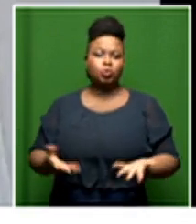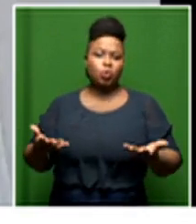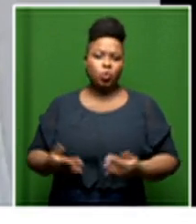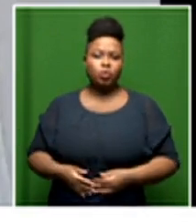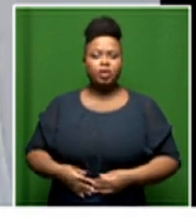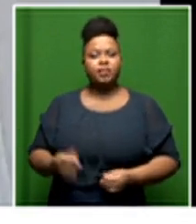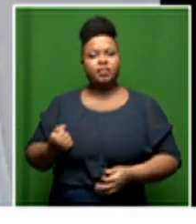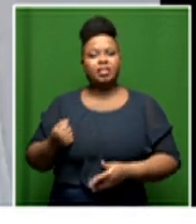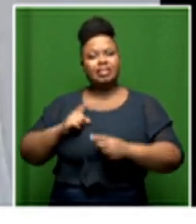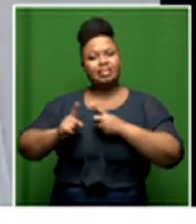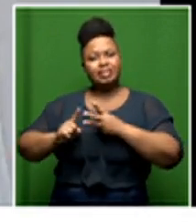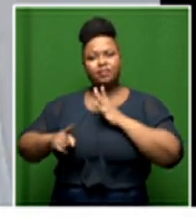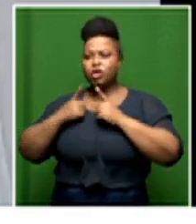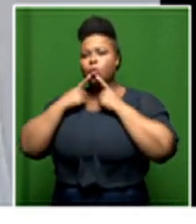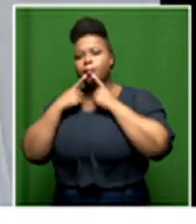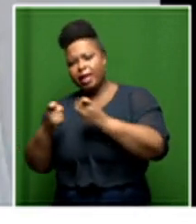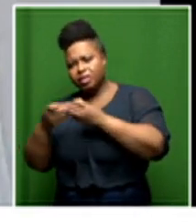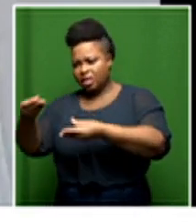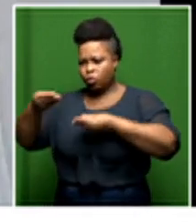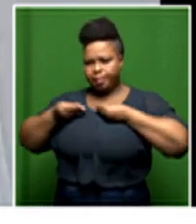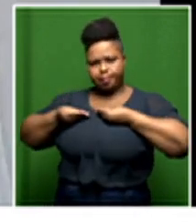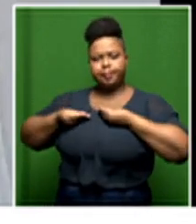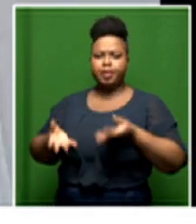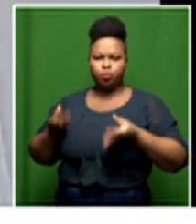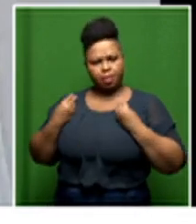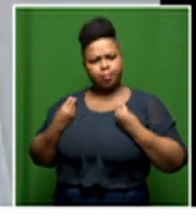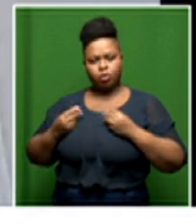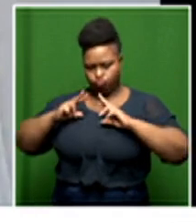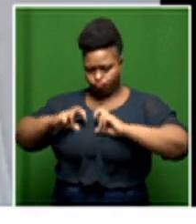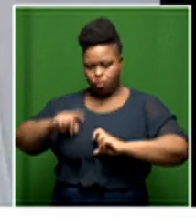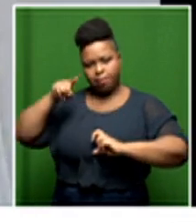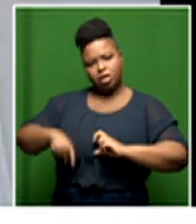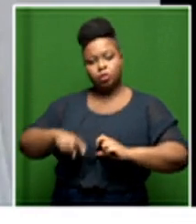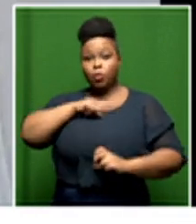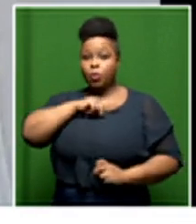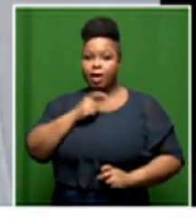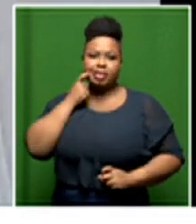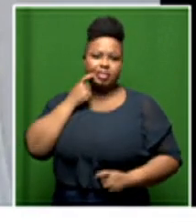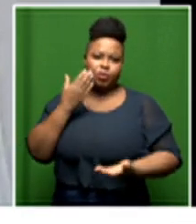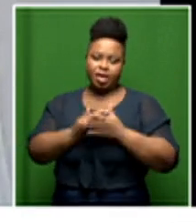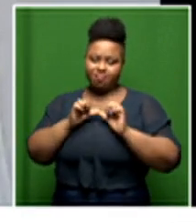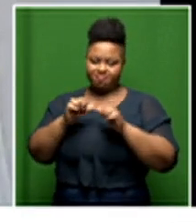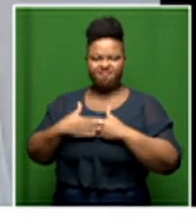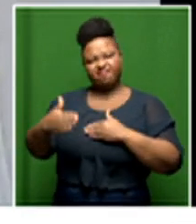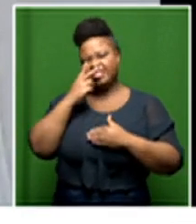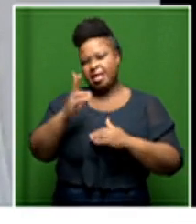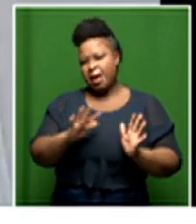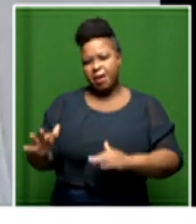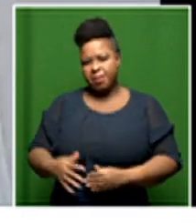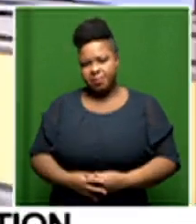of all the claims or rather complaints or submissions in order to be able to have a way forward